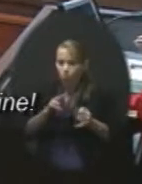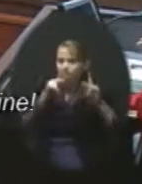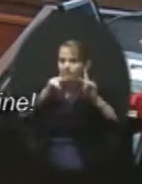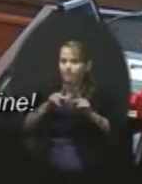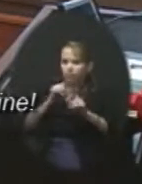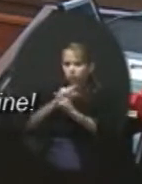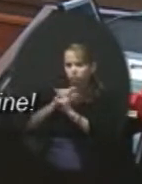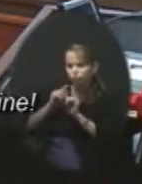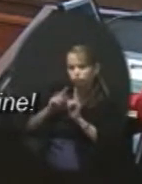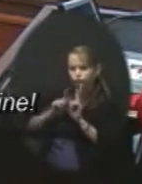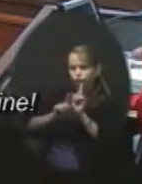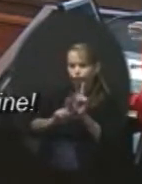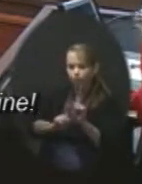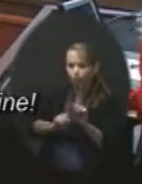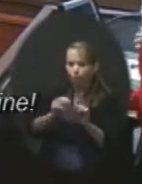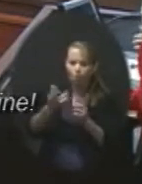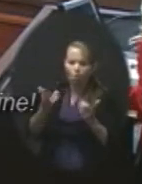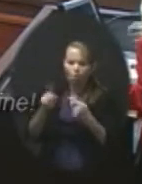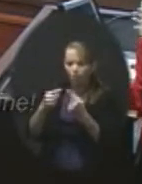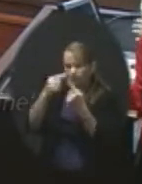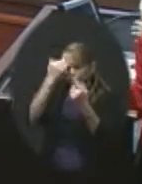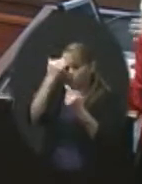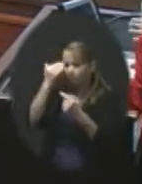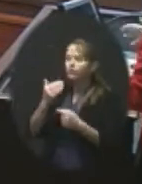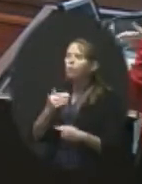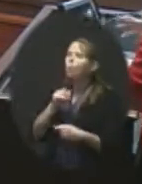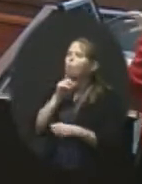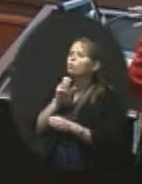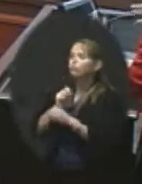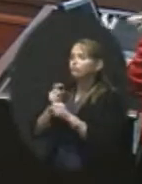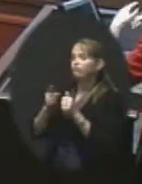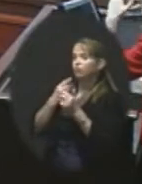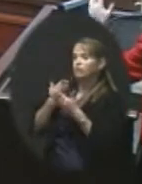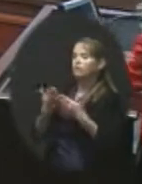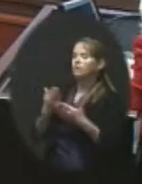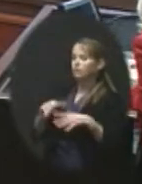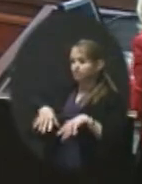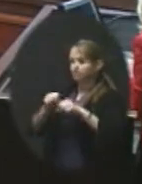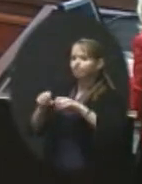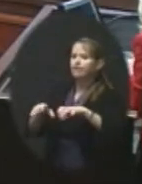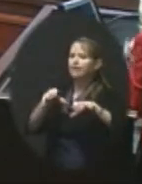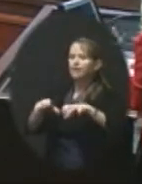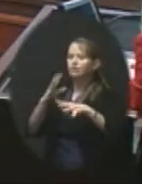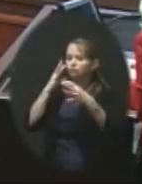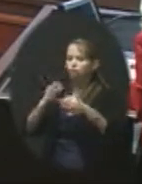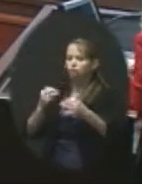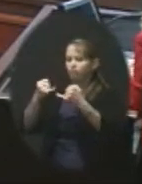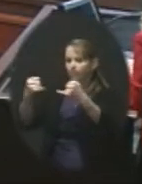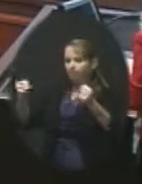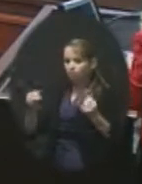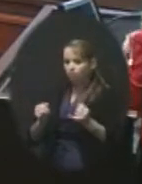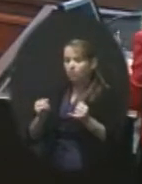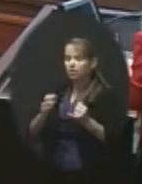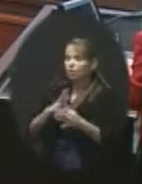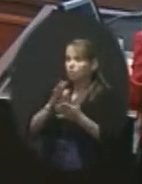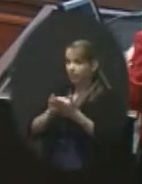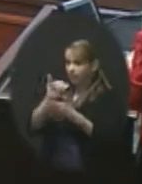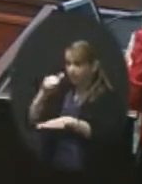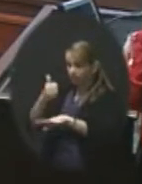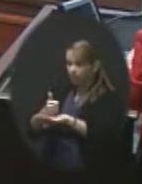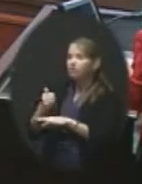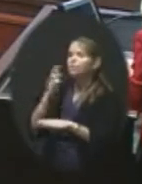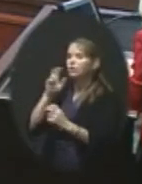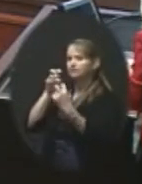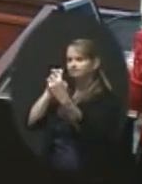Certainly, the first thing will be for us to take action and determine boundaries. And then once we have those is to start sitting down with the city